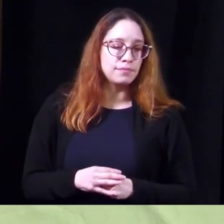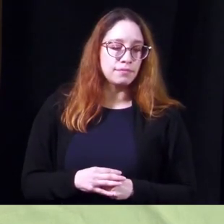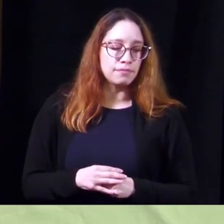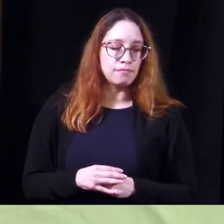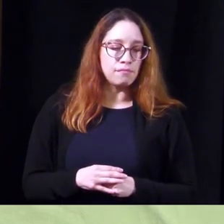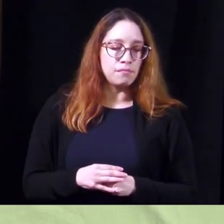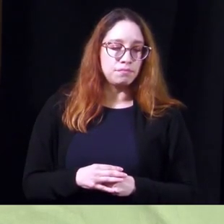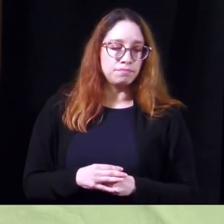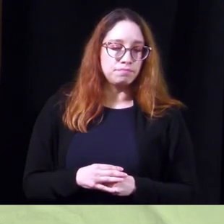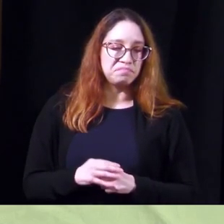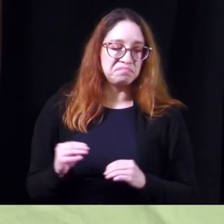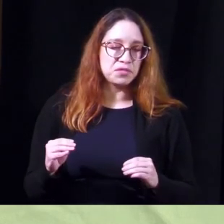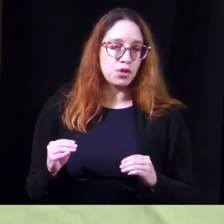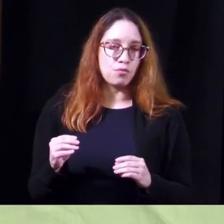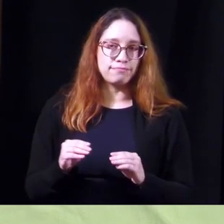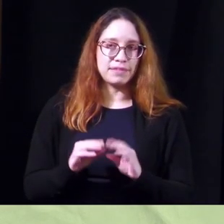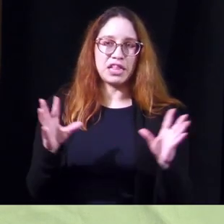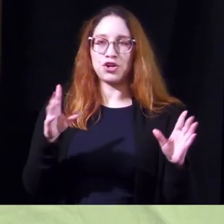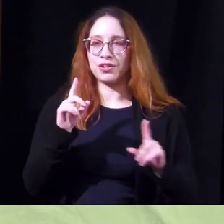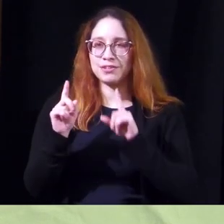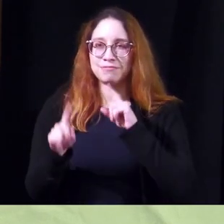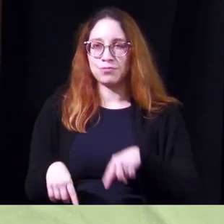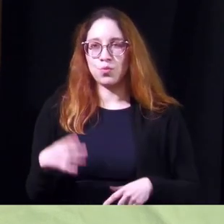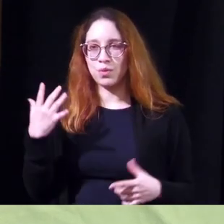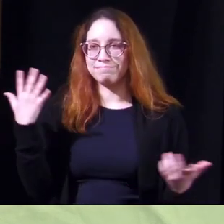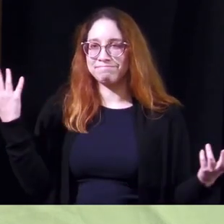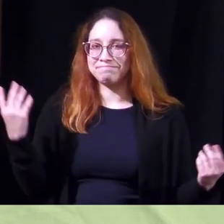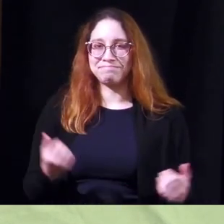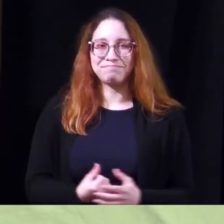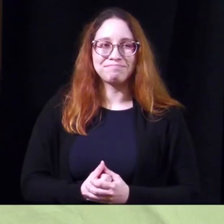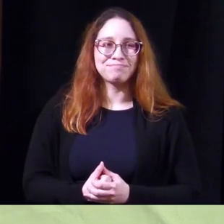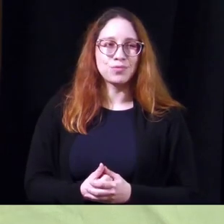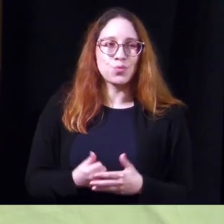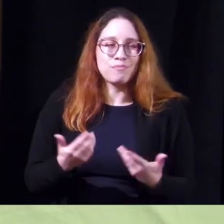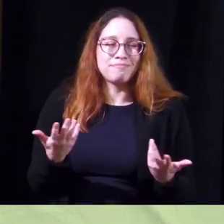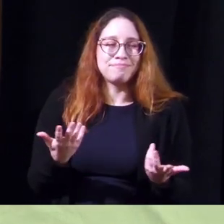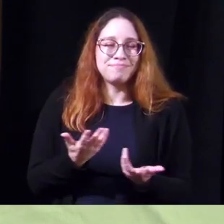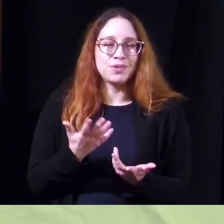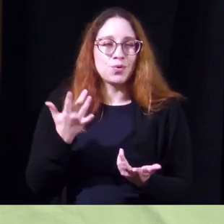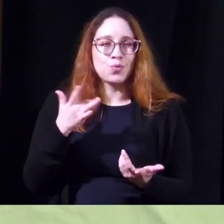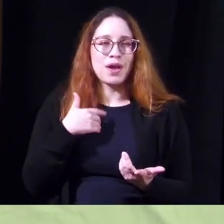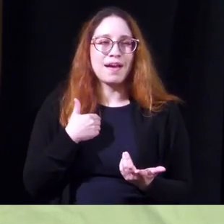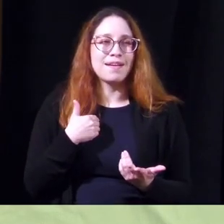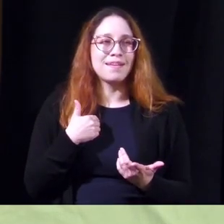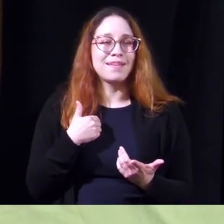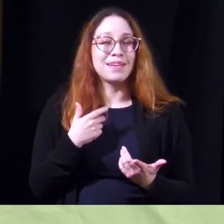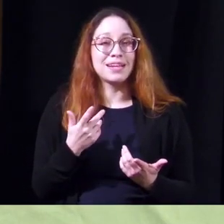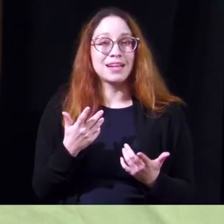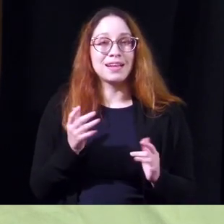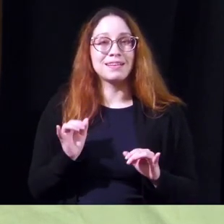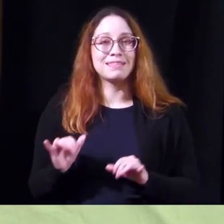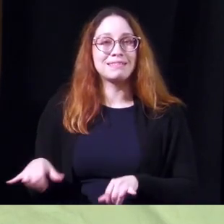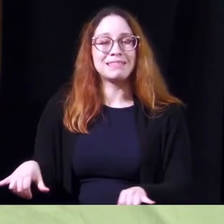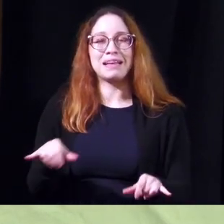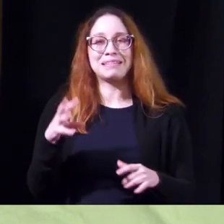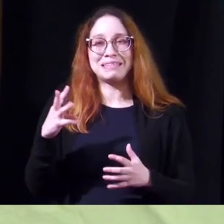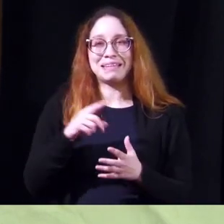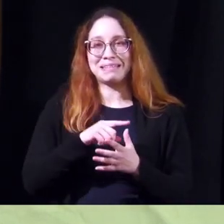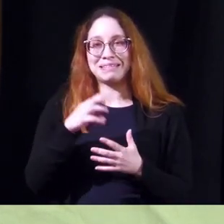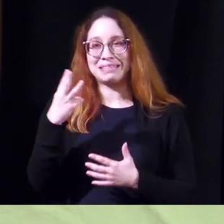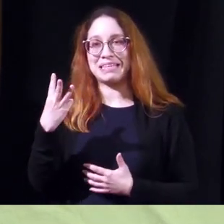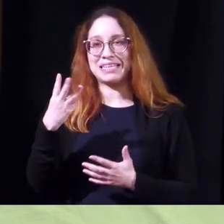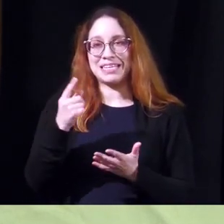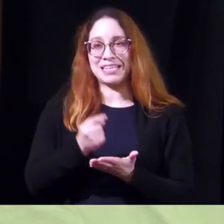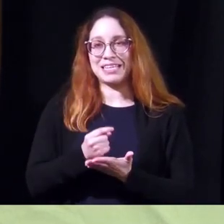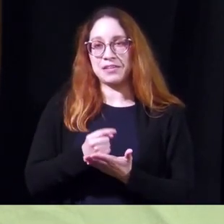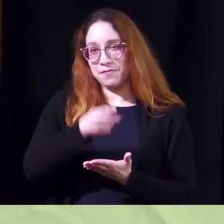uh there's no straight answer we're we're we're we don't have any that's why we have basically the same six treatments for